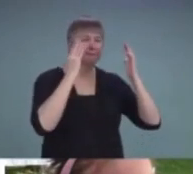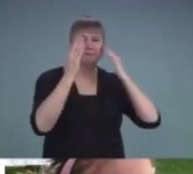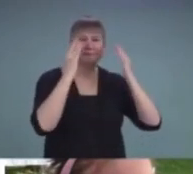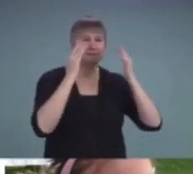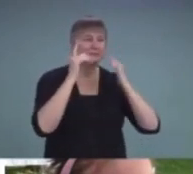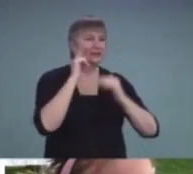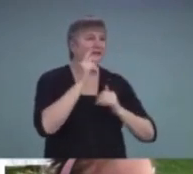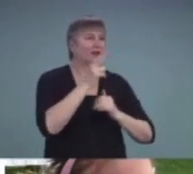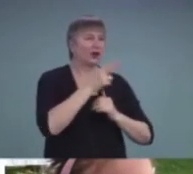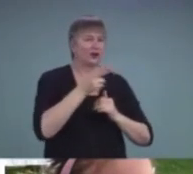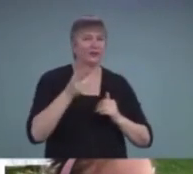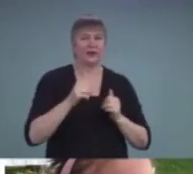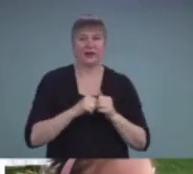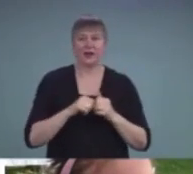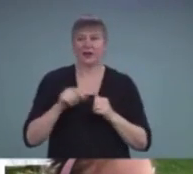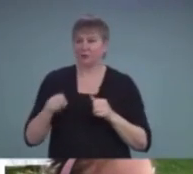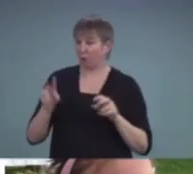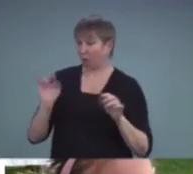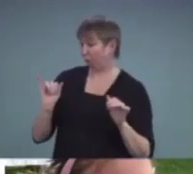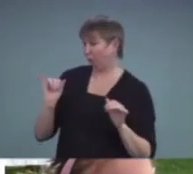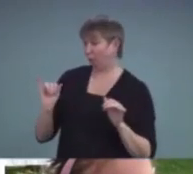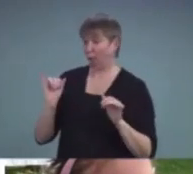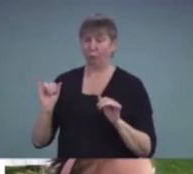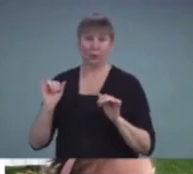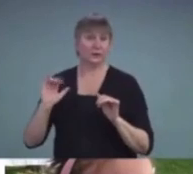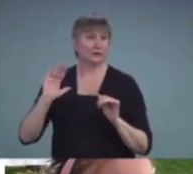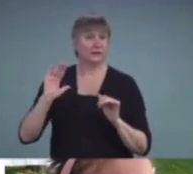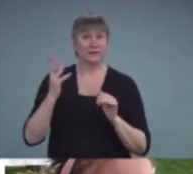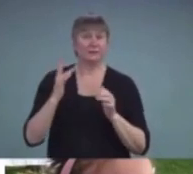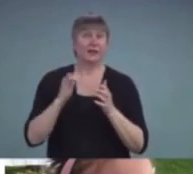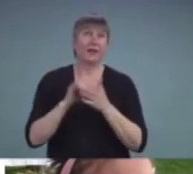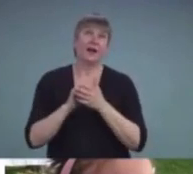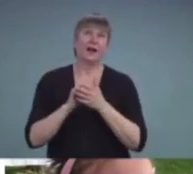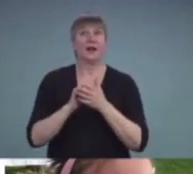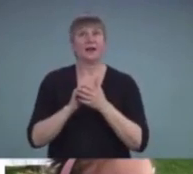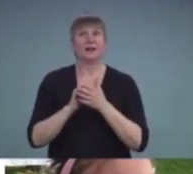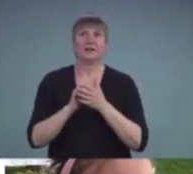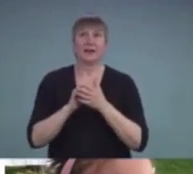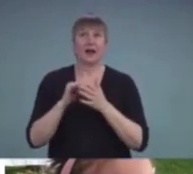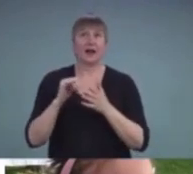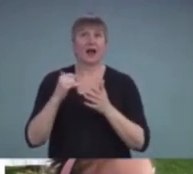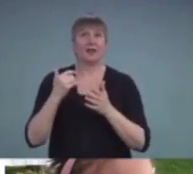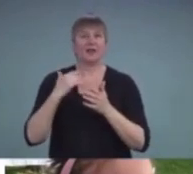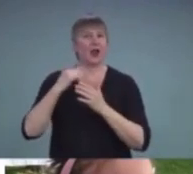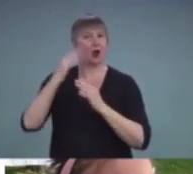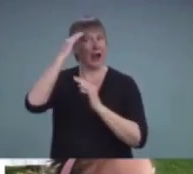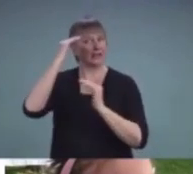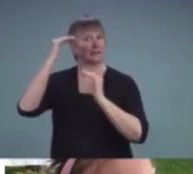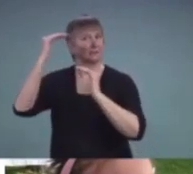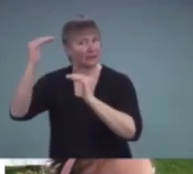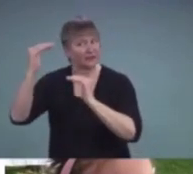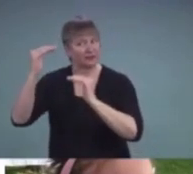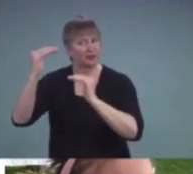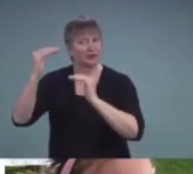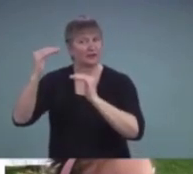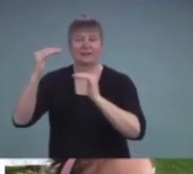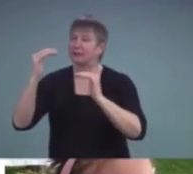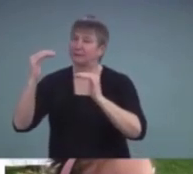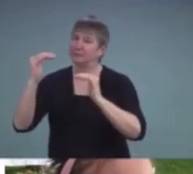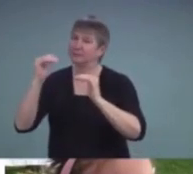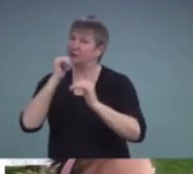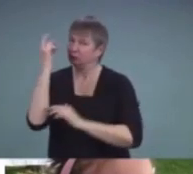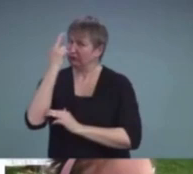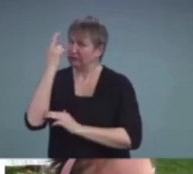they are often under unreasonable expectations for their participation, and their